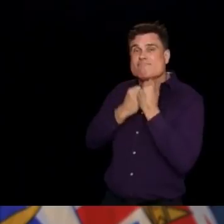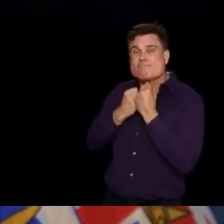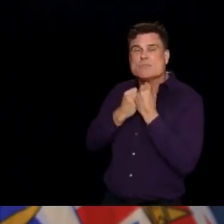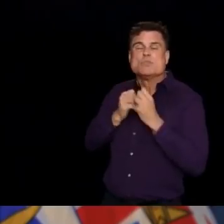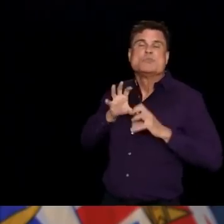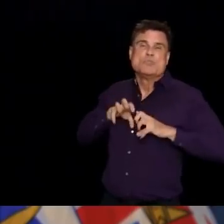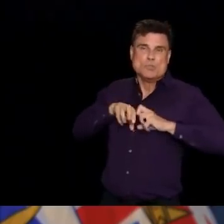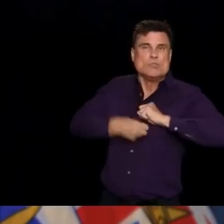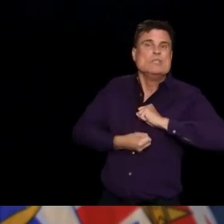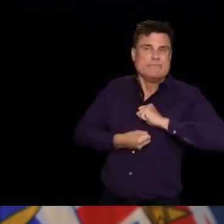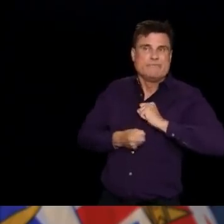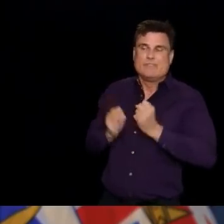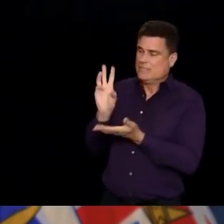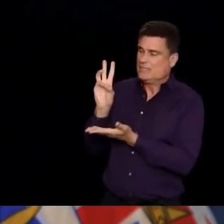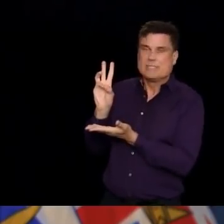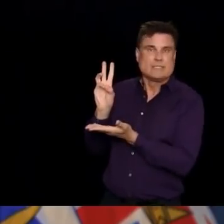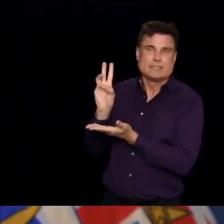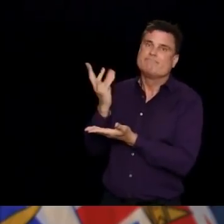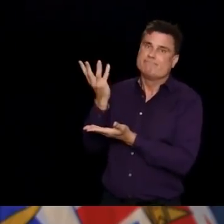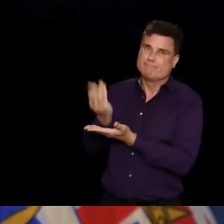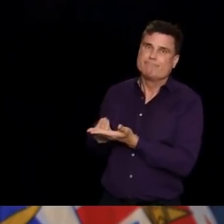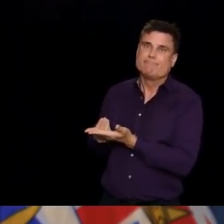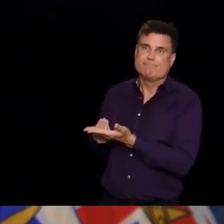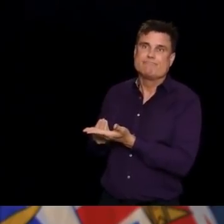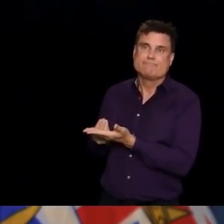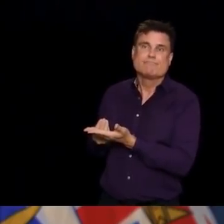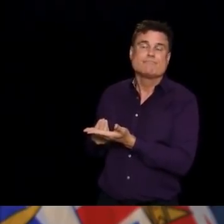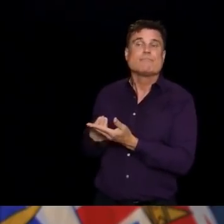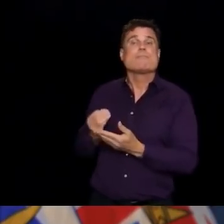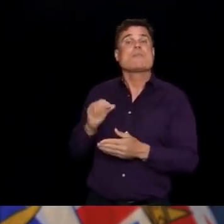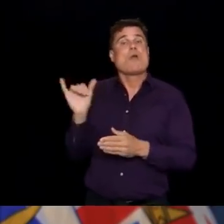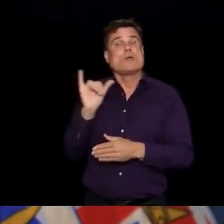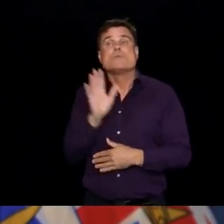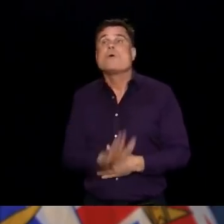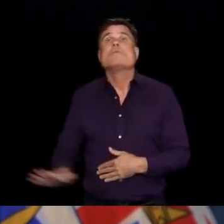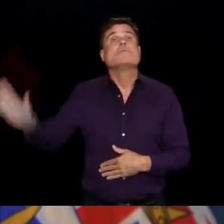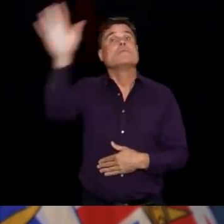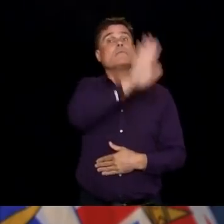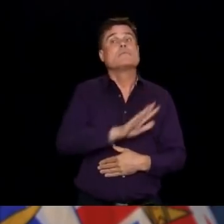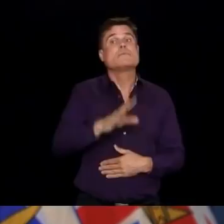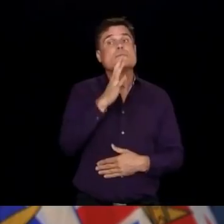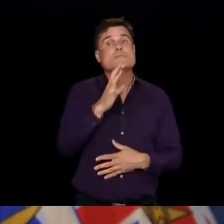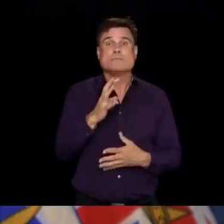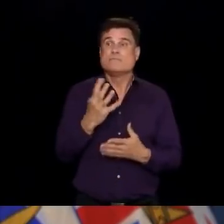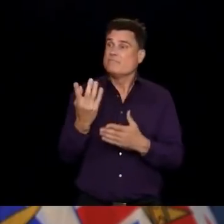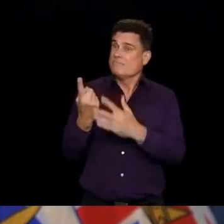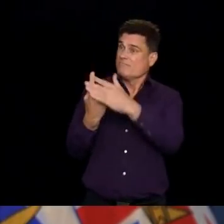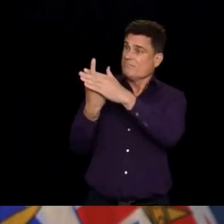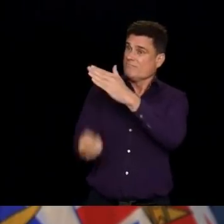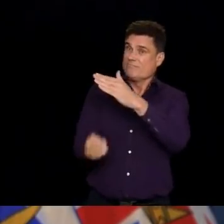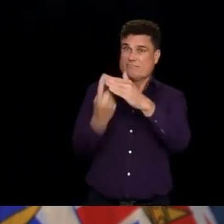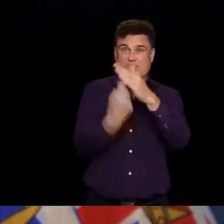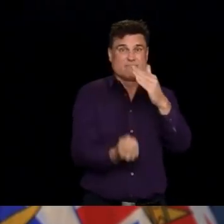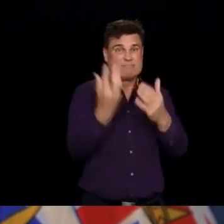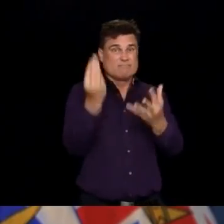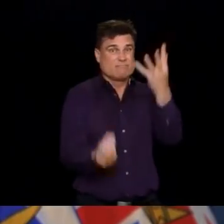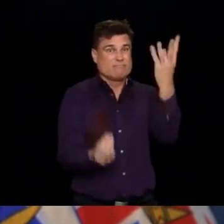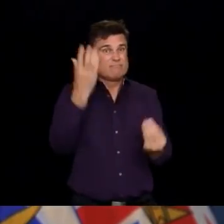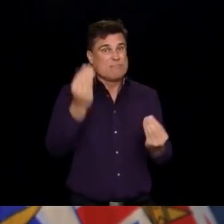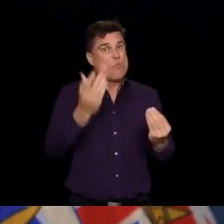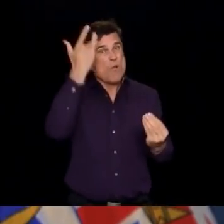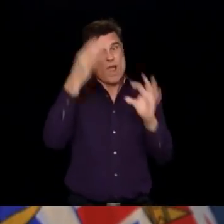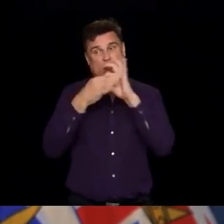know that they are mourned by their family, by their caregivers, and their communities here in BC. We have 2